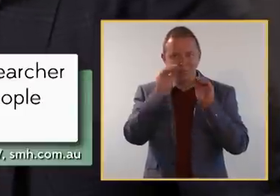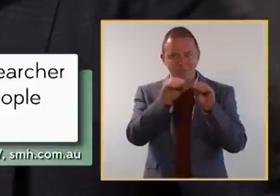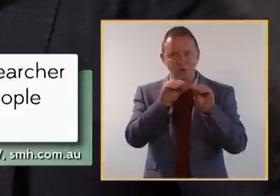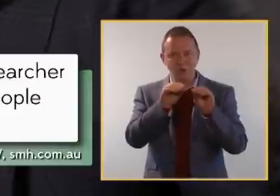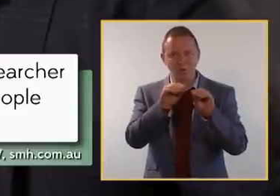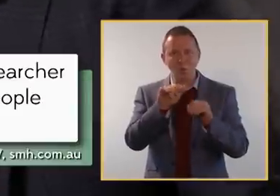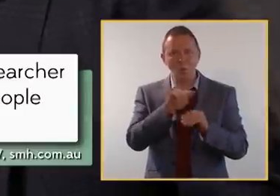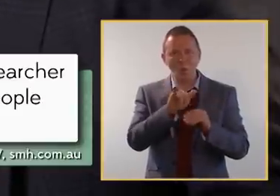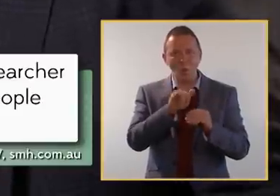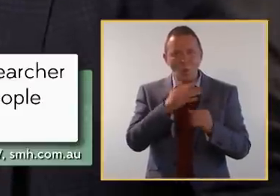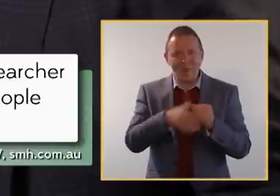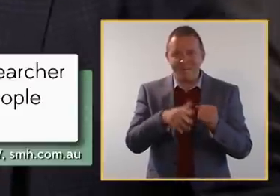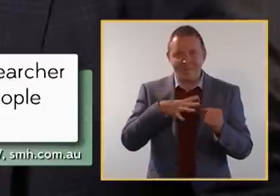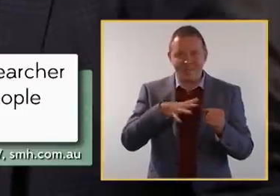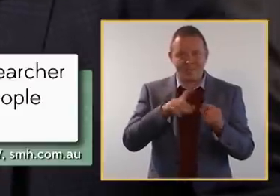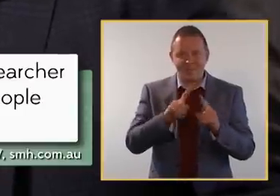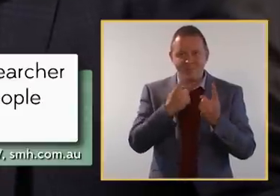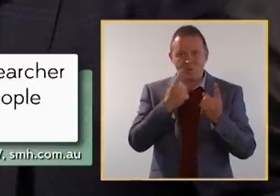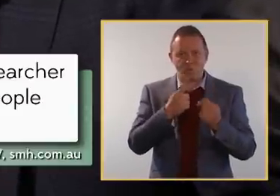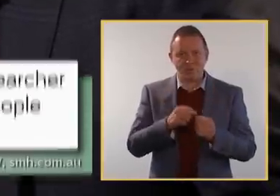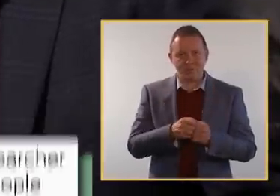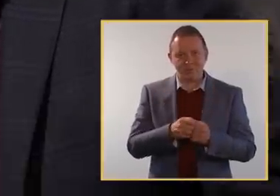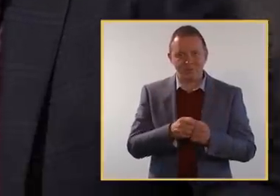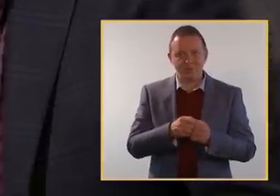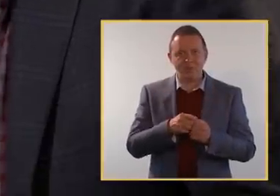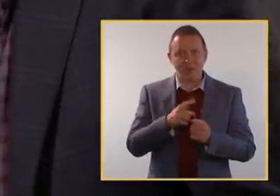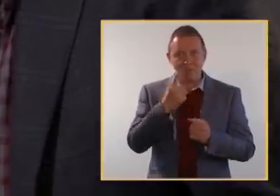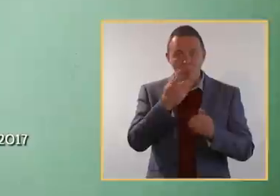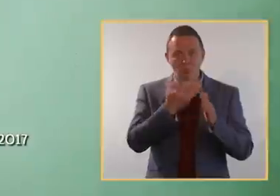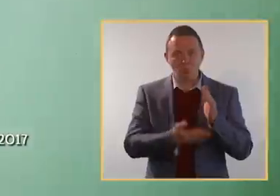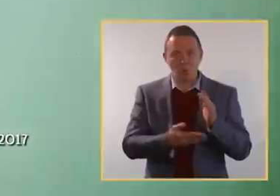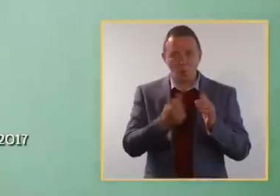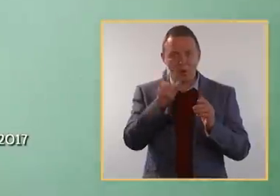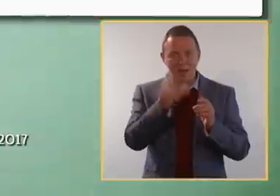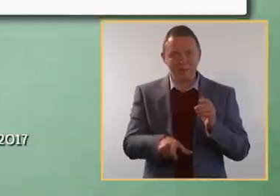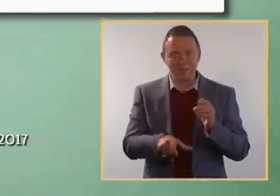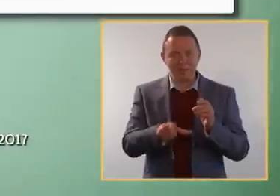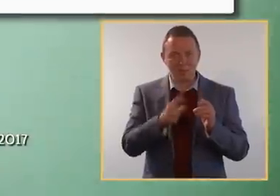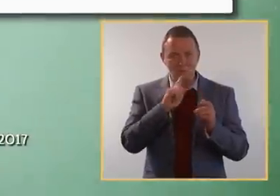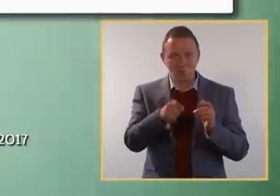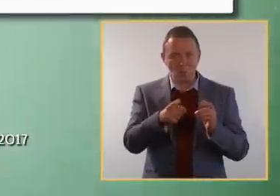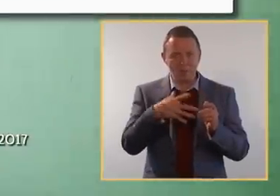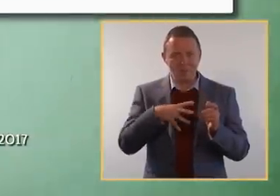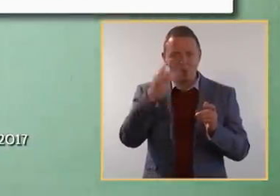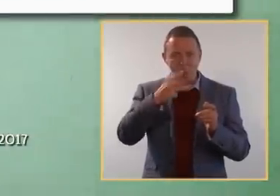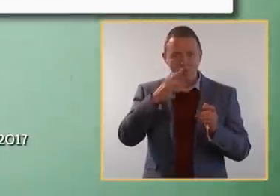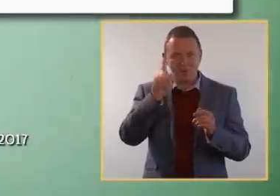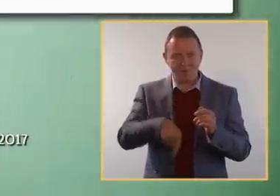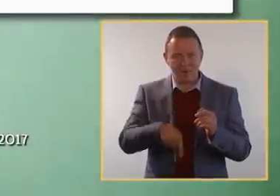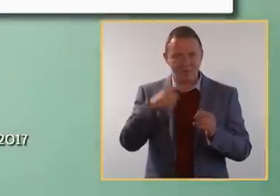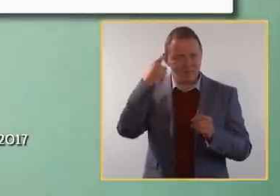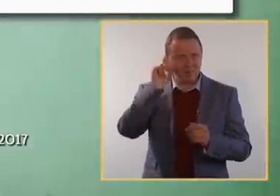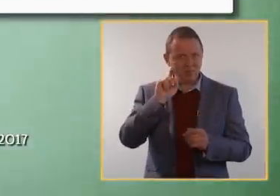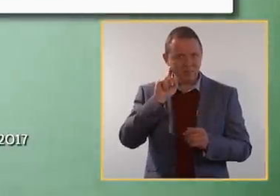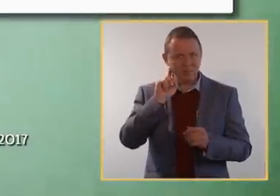rehabilitation or because they didn't need one at all. In one case, a customer was told she needed $13,000 hearing